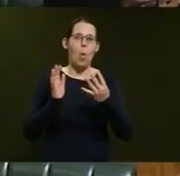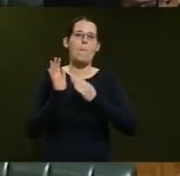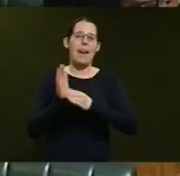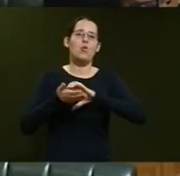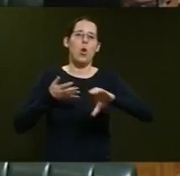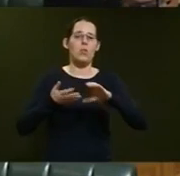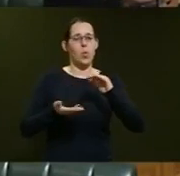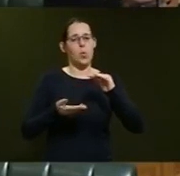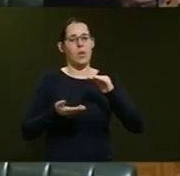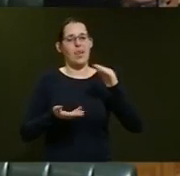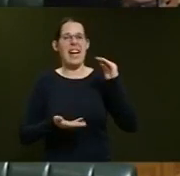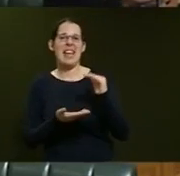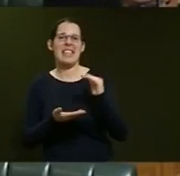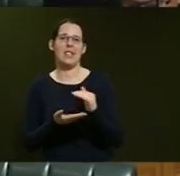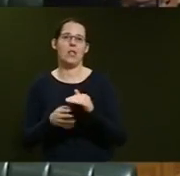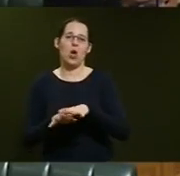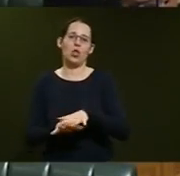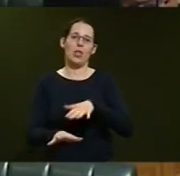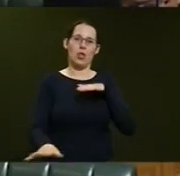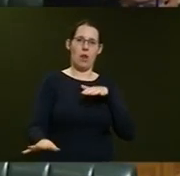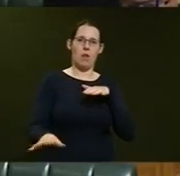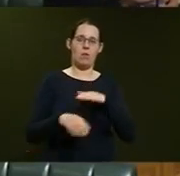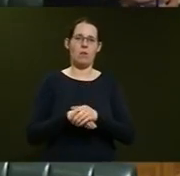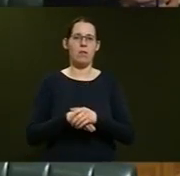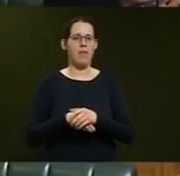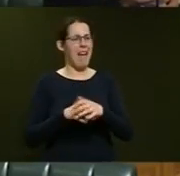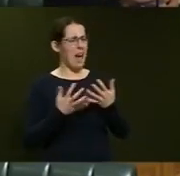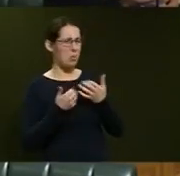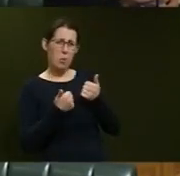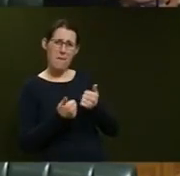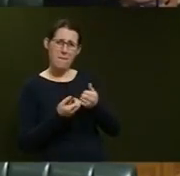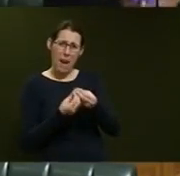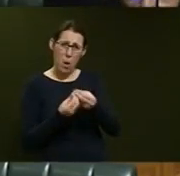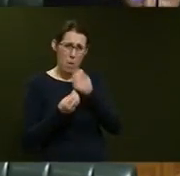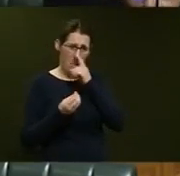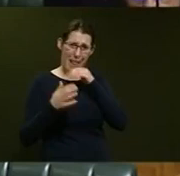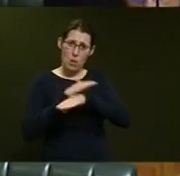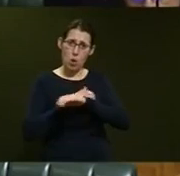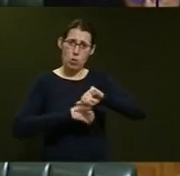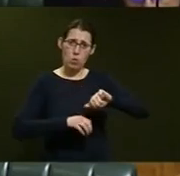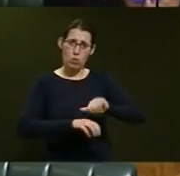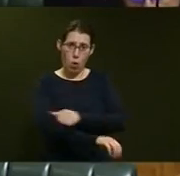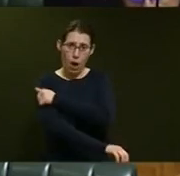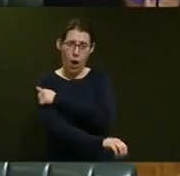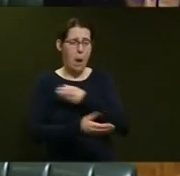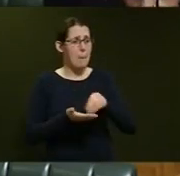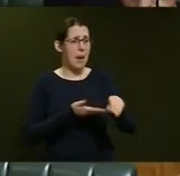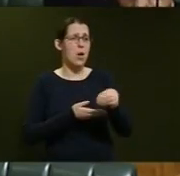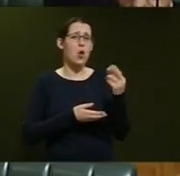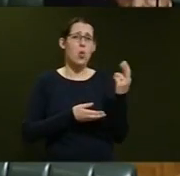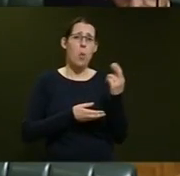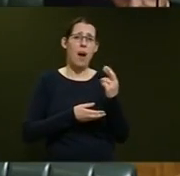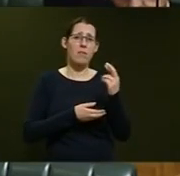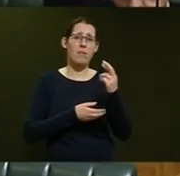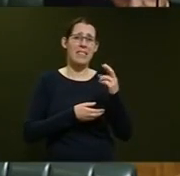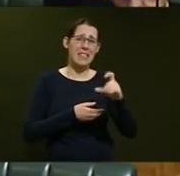How is it good value for people in Tauranga to pay $0.12 more in fuel taxes but not receive the much-needed